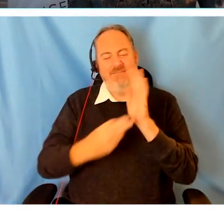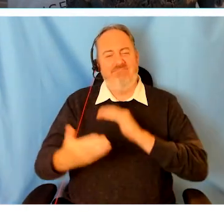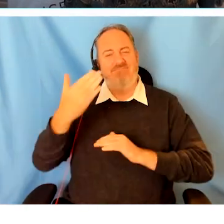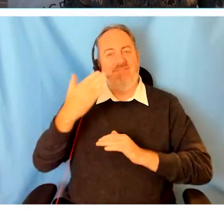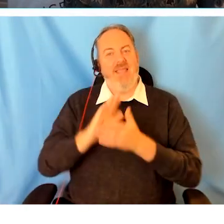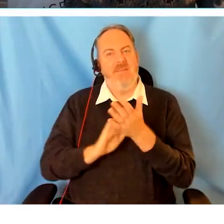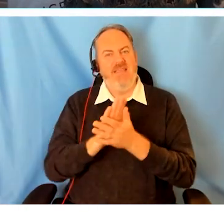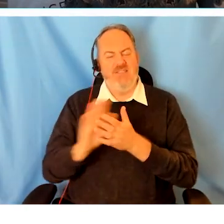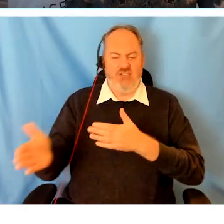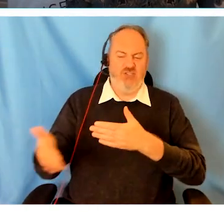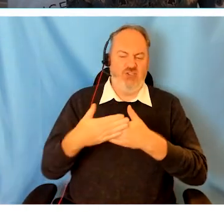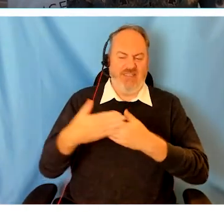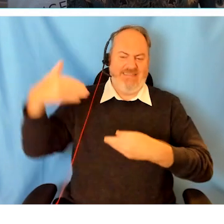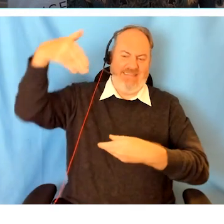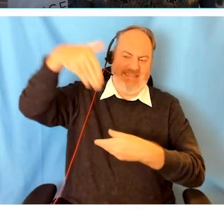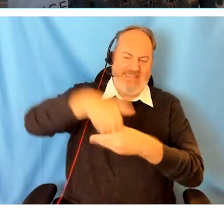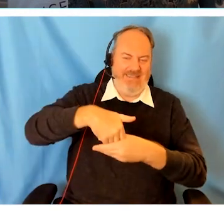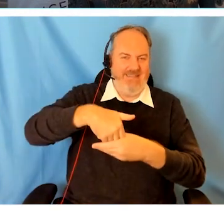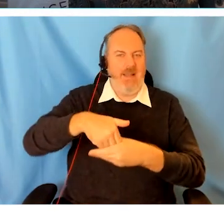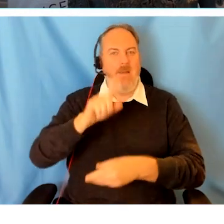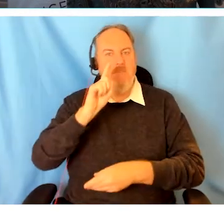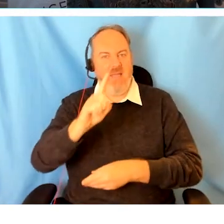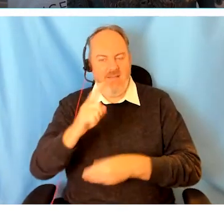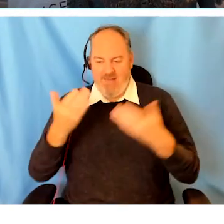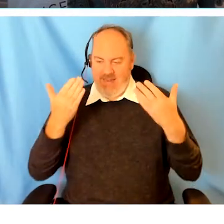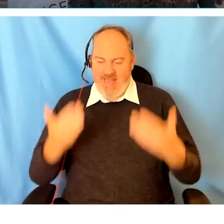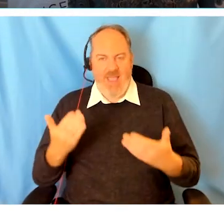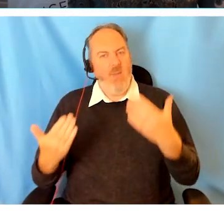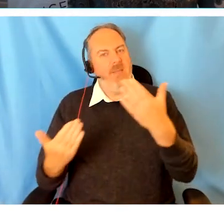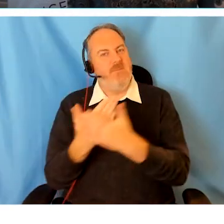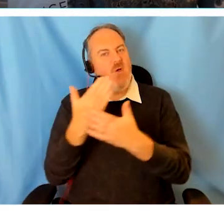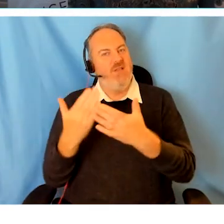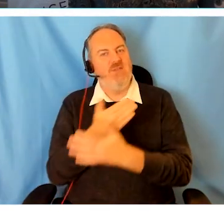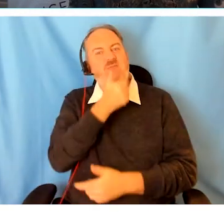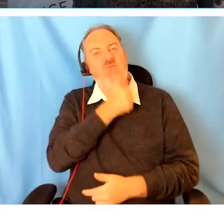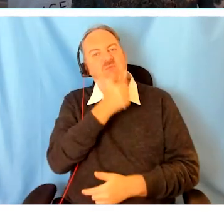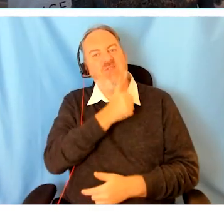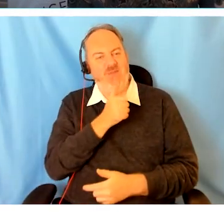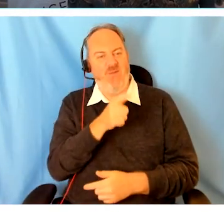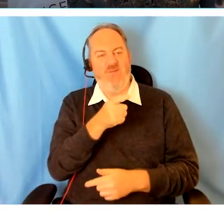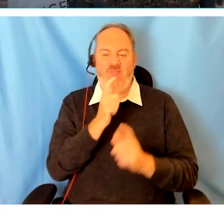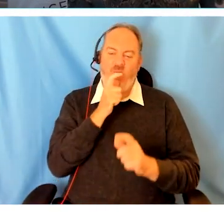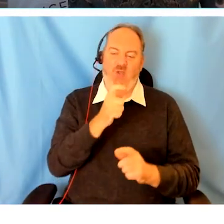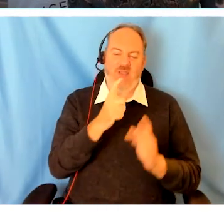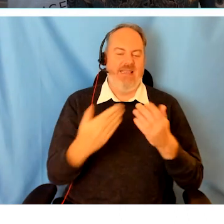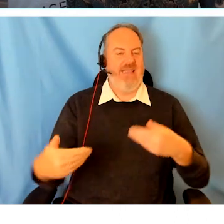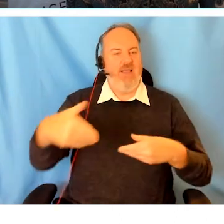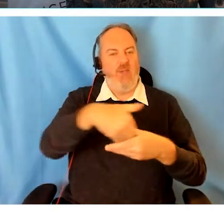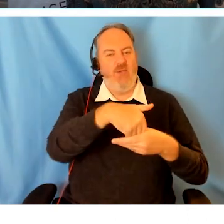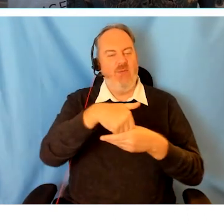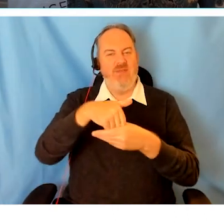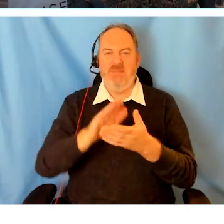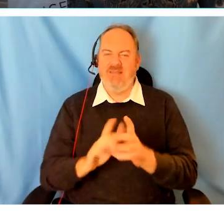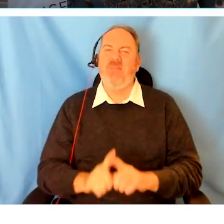The use of inclusion later became more defined as providing equal access of resources, opportunity